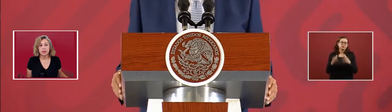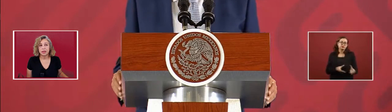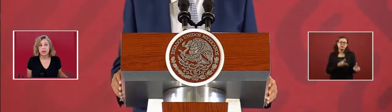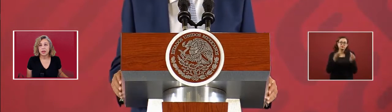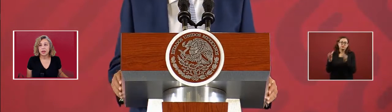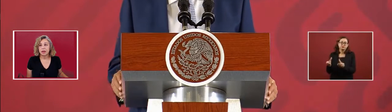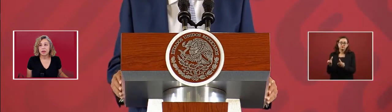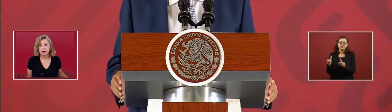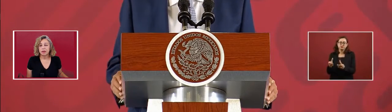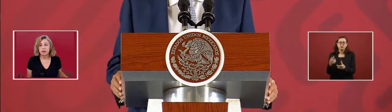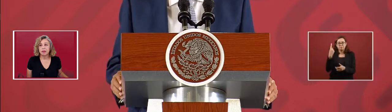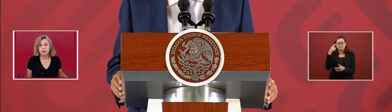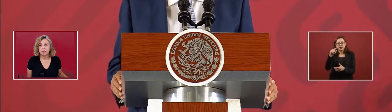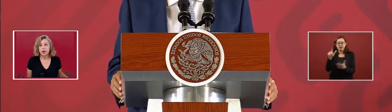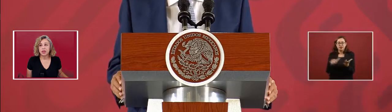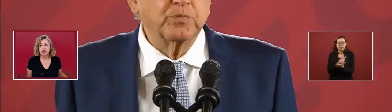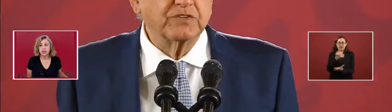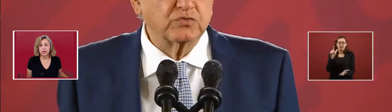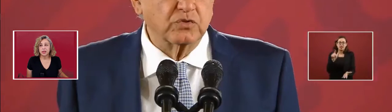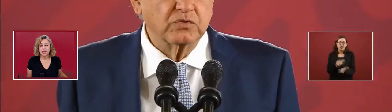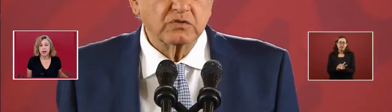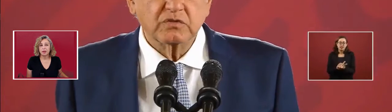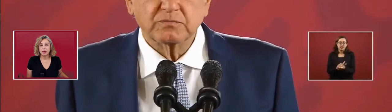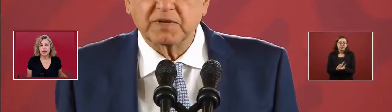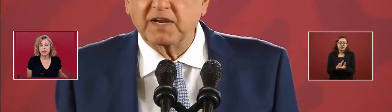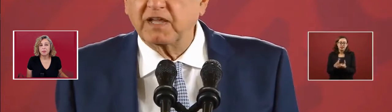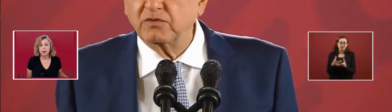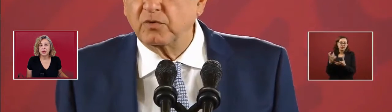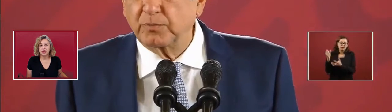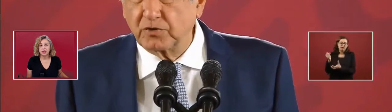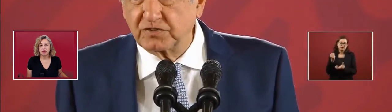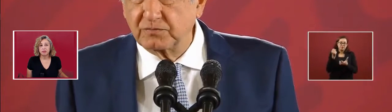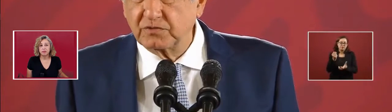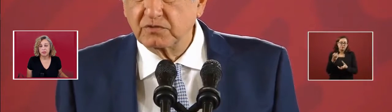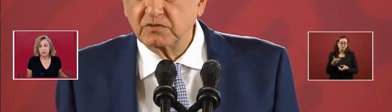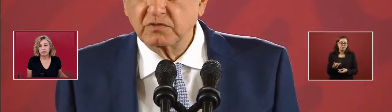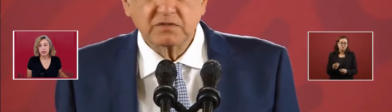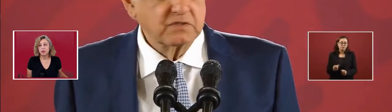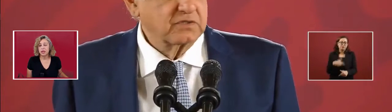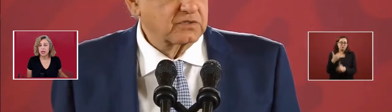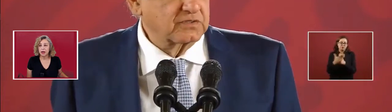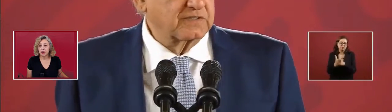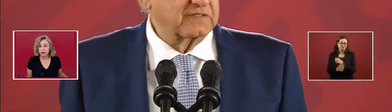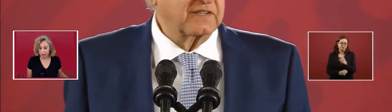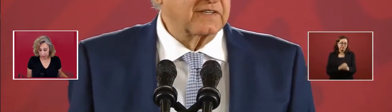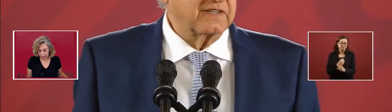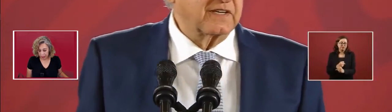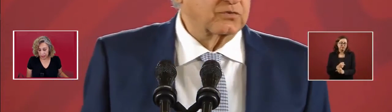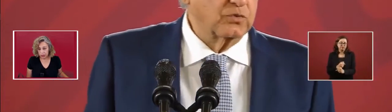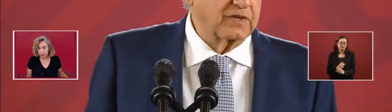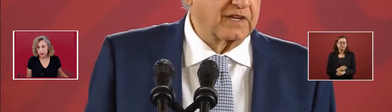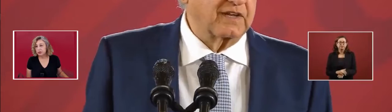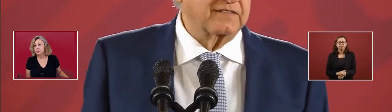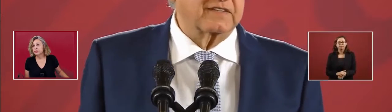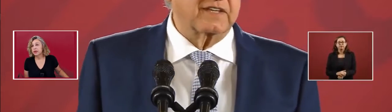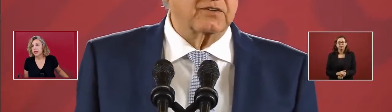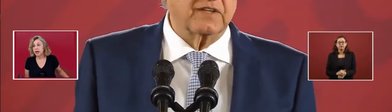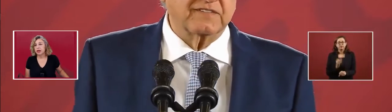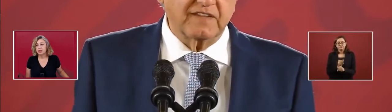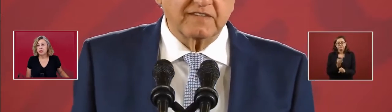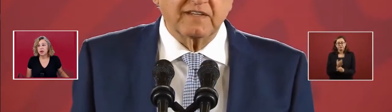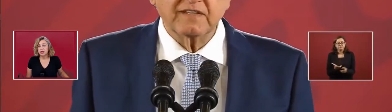the project and the budget for the following year. So